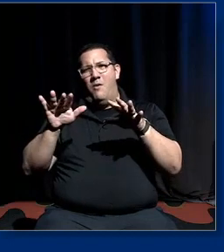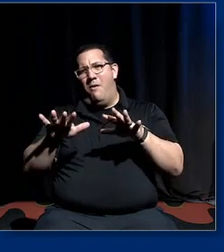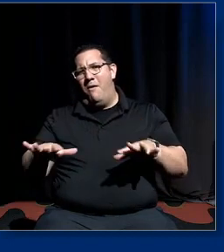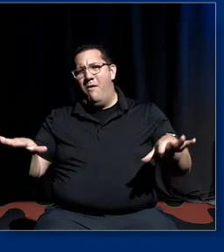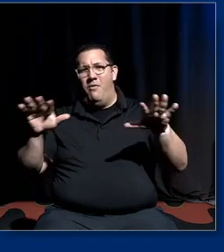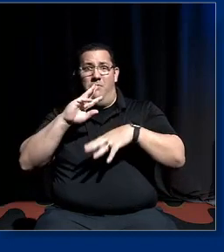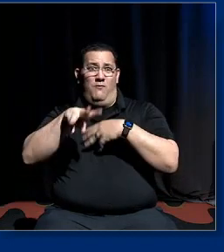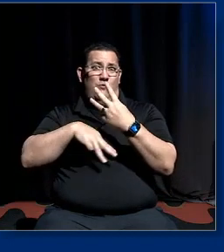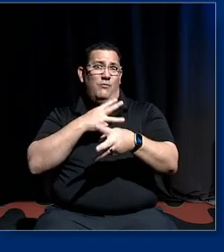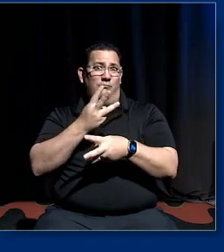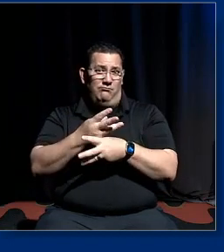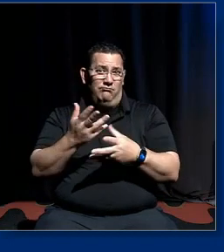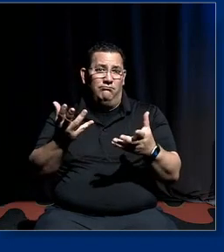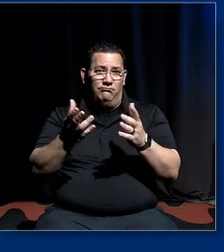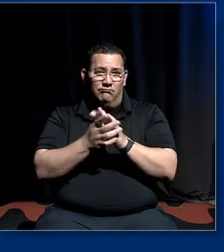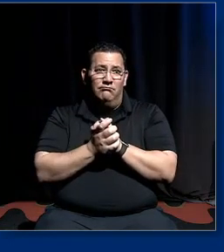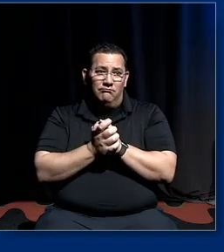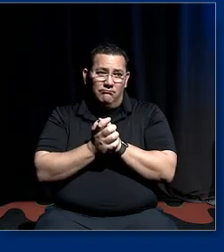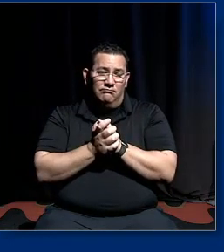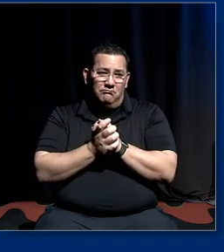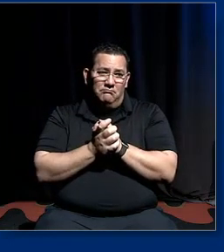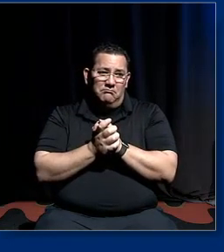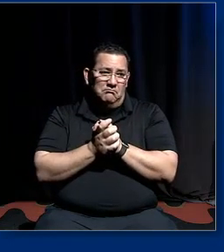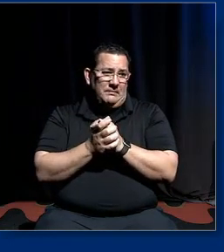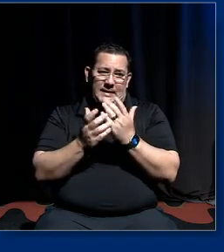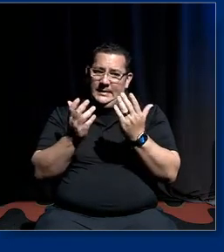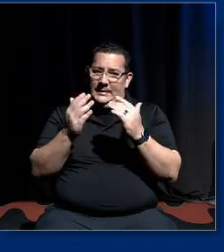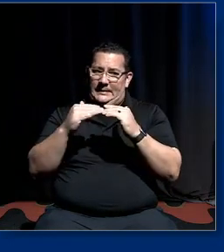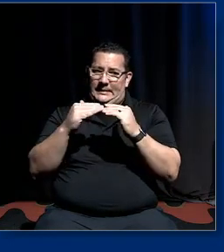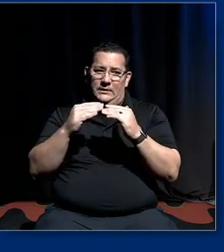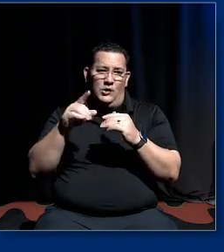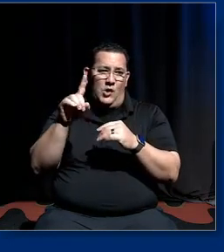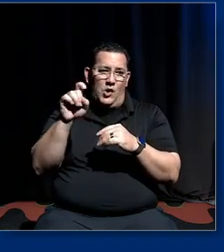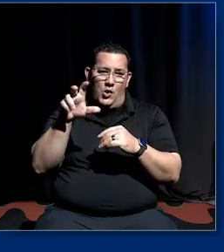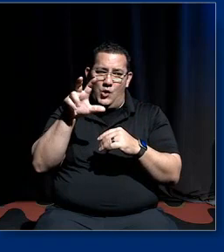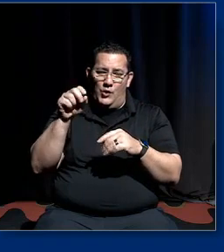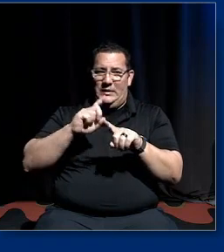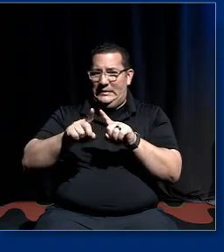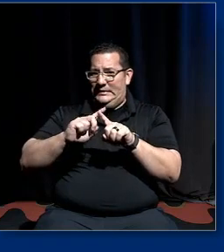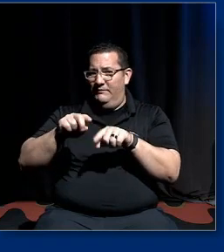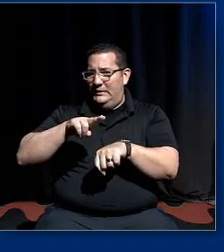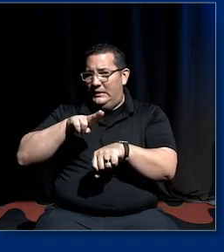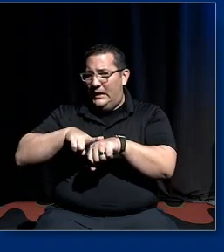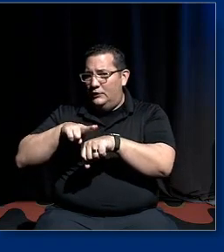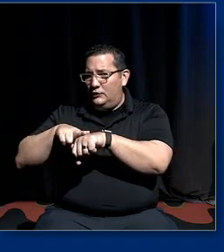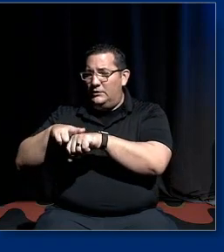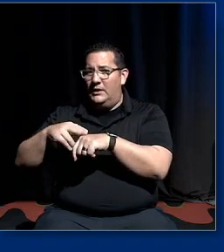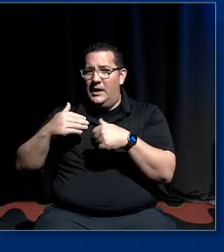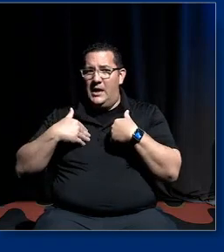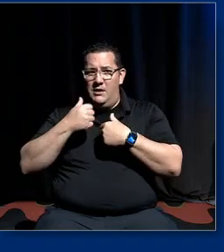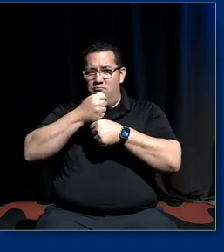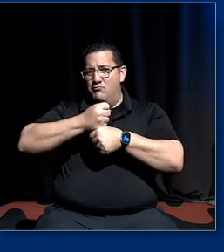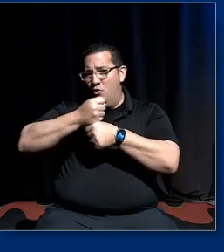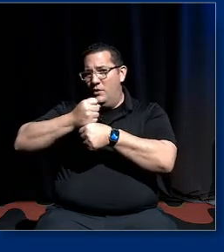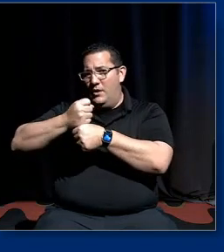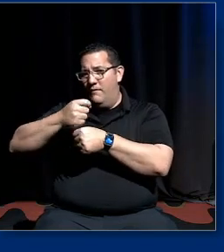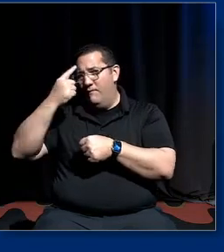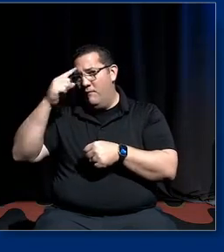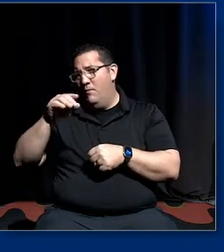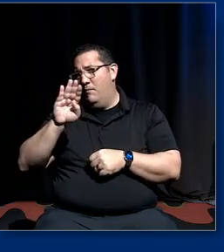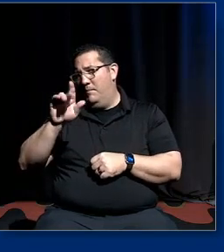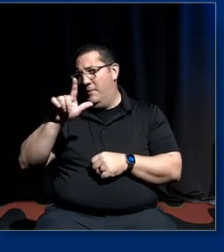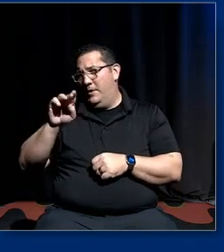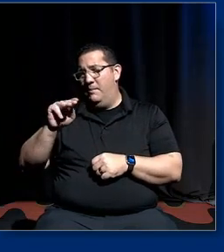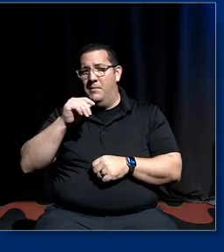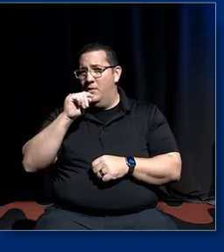world i mean um at least 130 different nations had protests for black lives matter it wasn't just